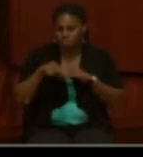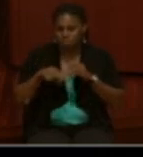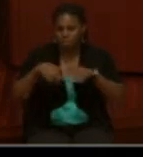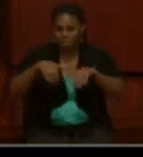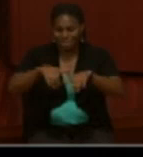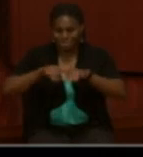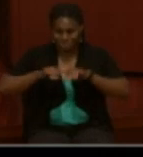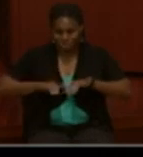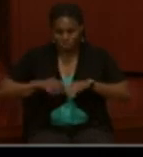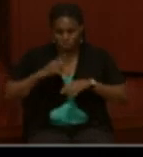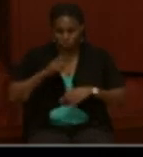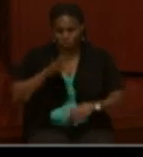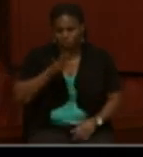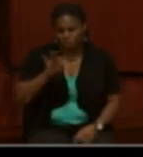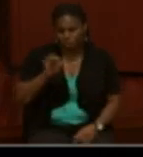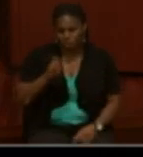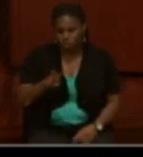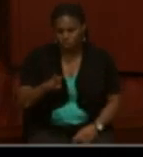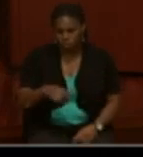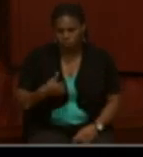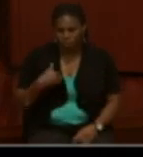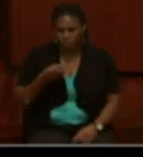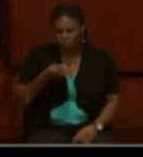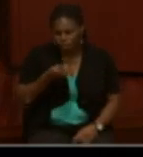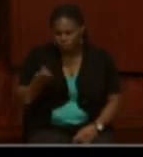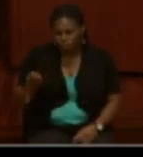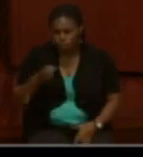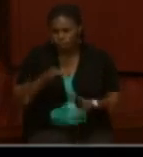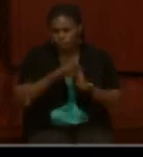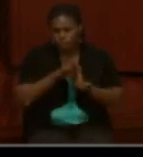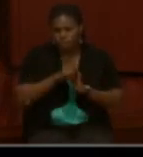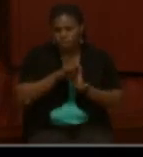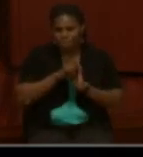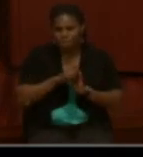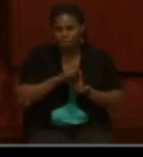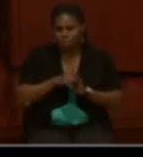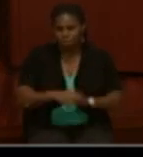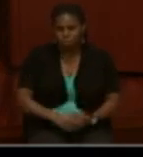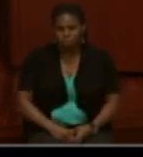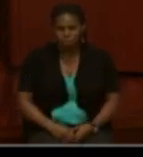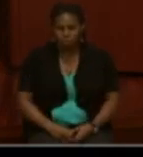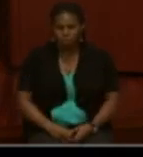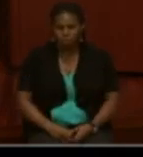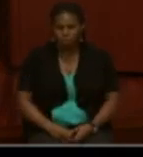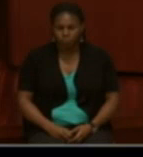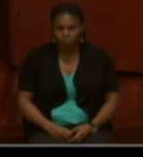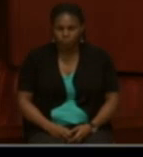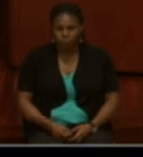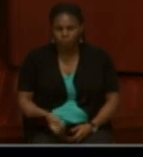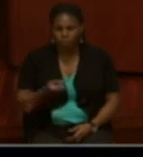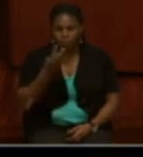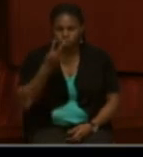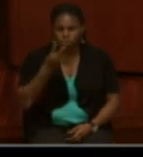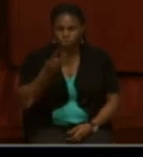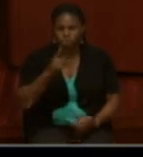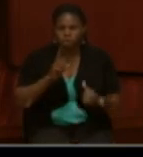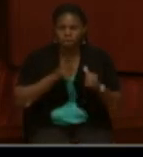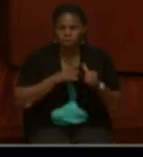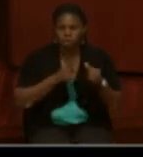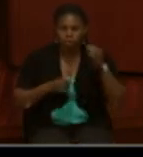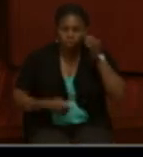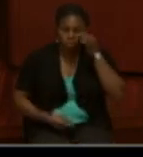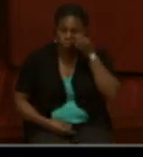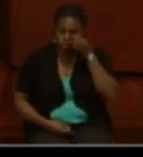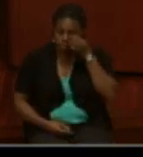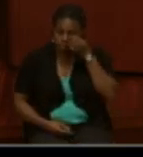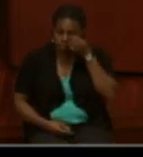592. And I've got a few examples of two of those. So the first is a card